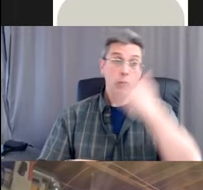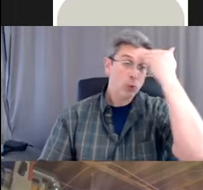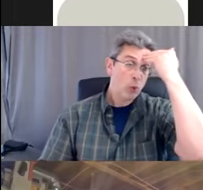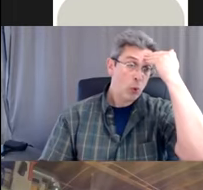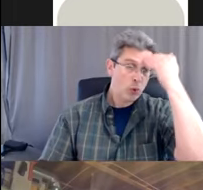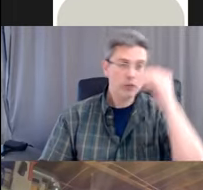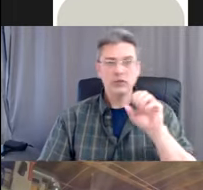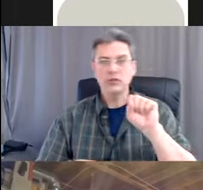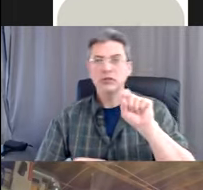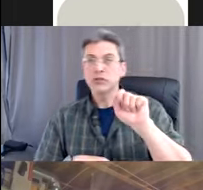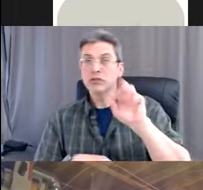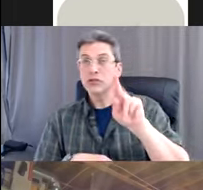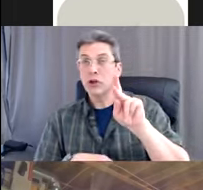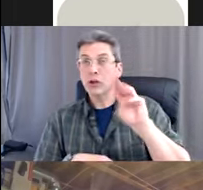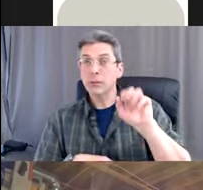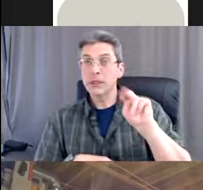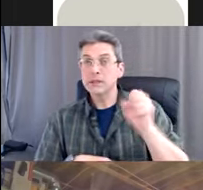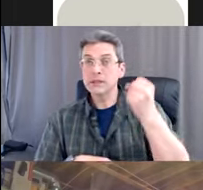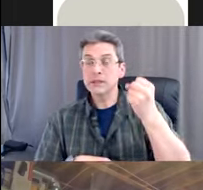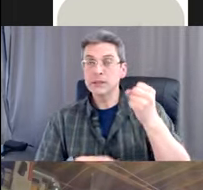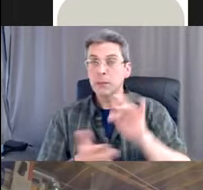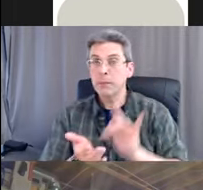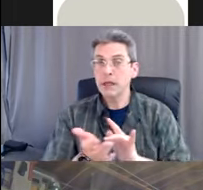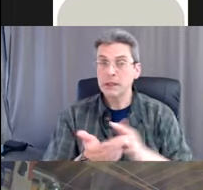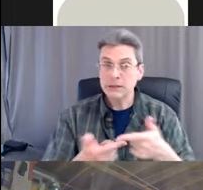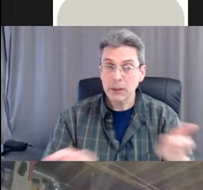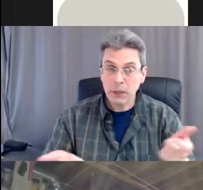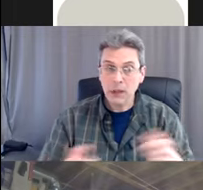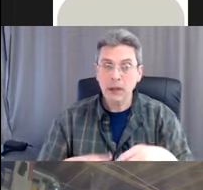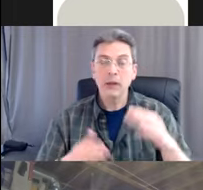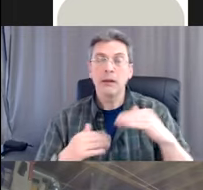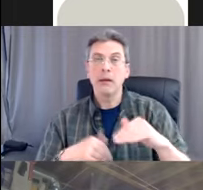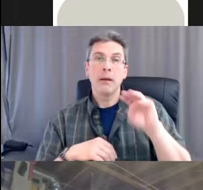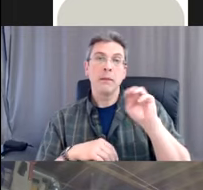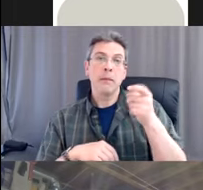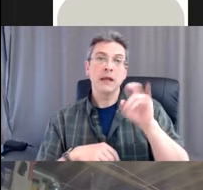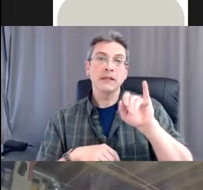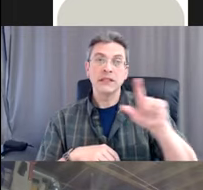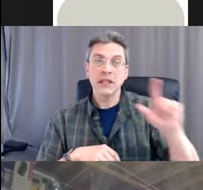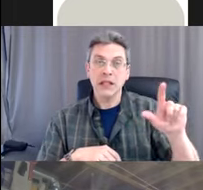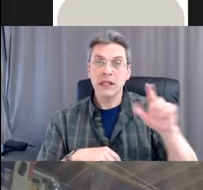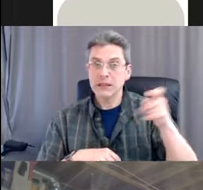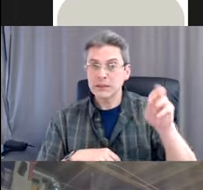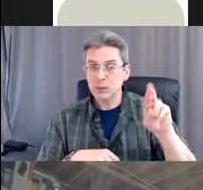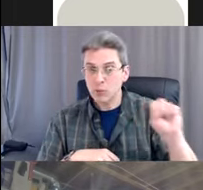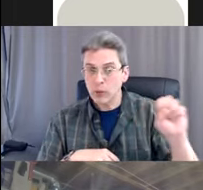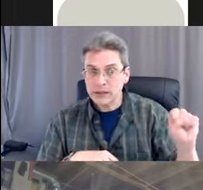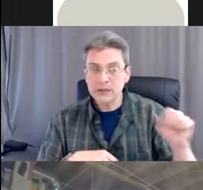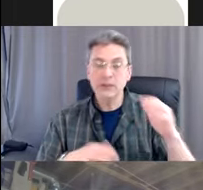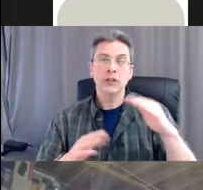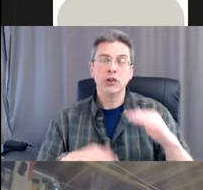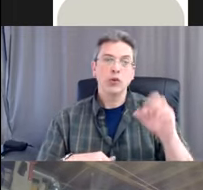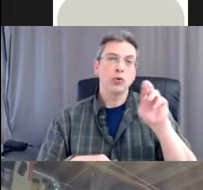Starkman's medical supply. Max cell express. Canadian, Greek Canadian supplies.